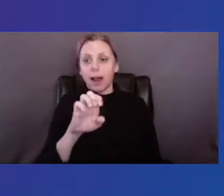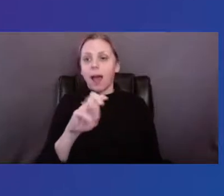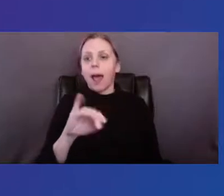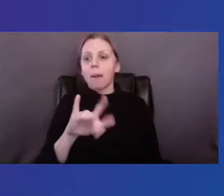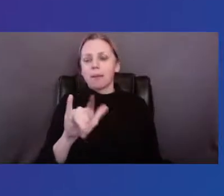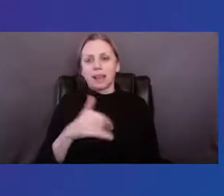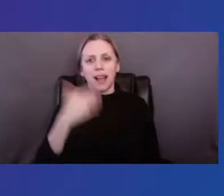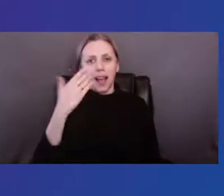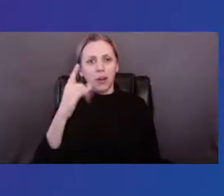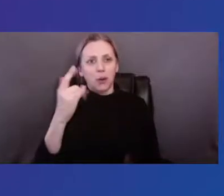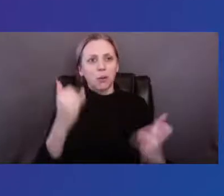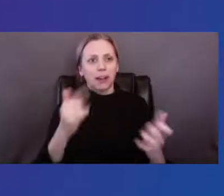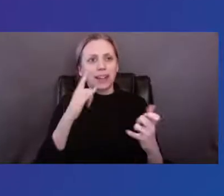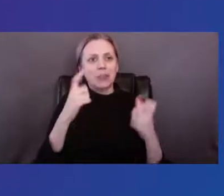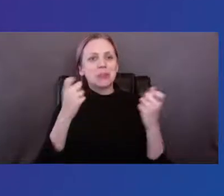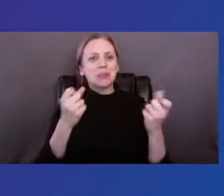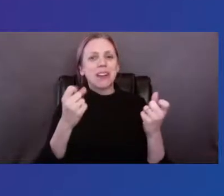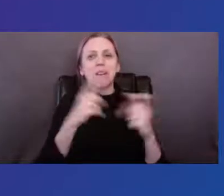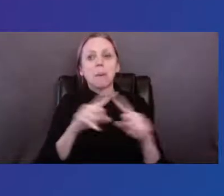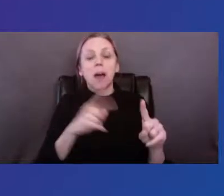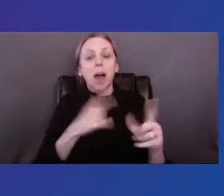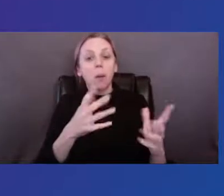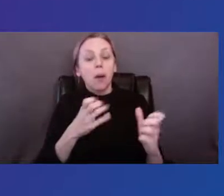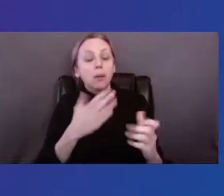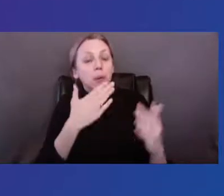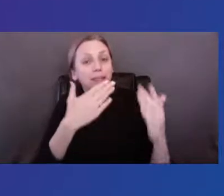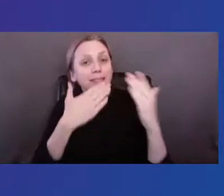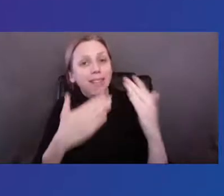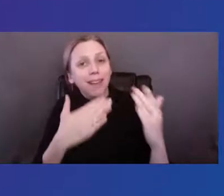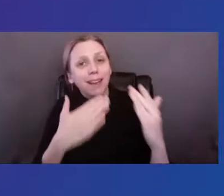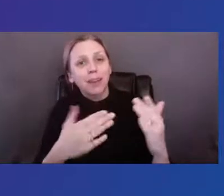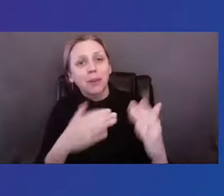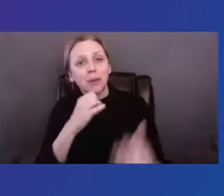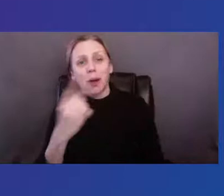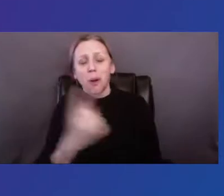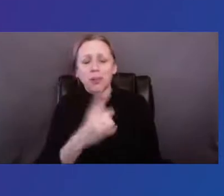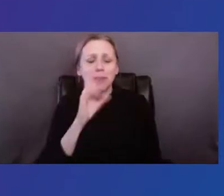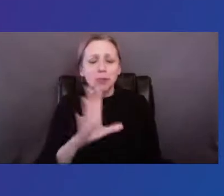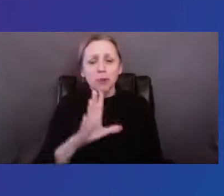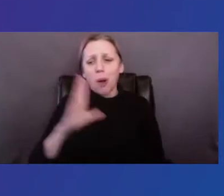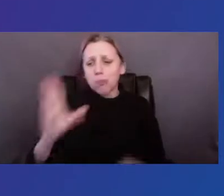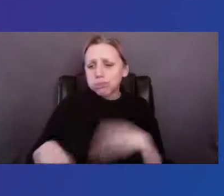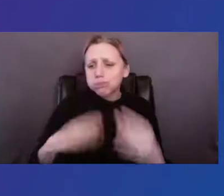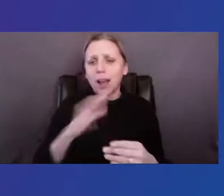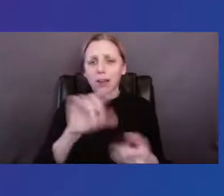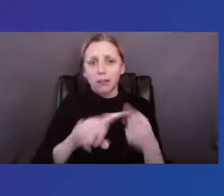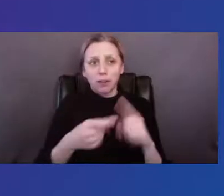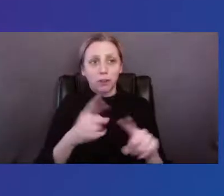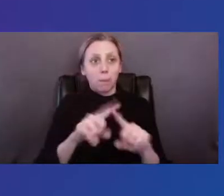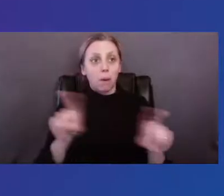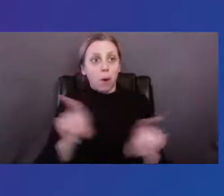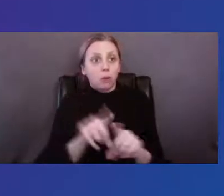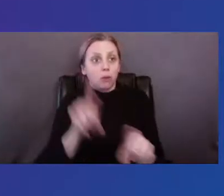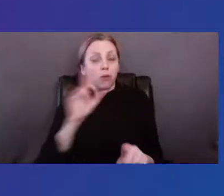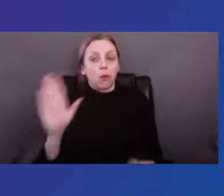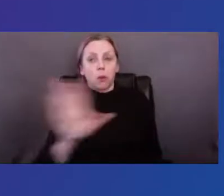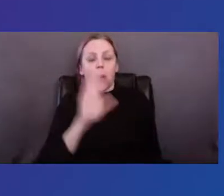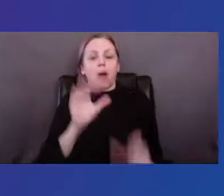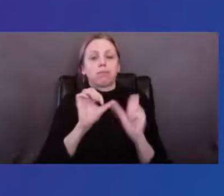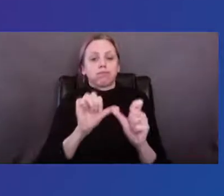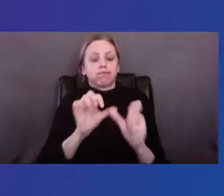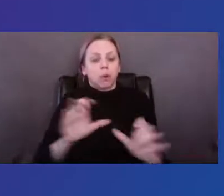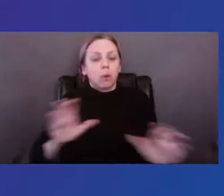know you're in the middle of travels, but I just wanted to thank you not just for your generosity and your friendship, but for your ongoing